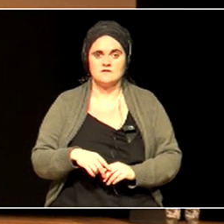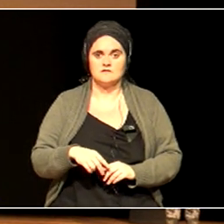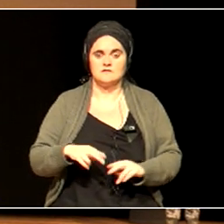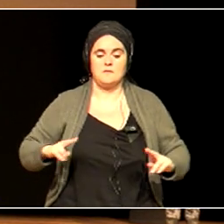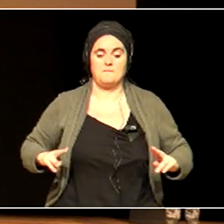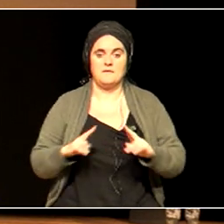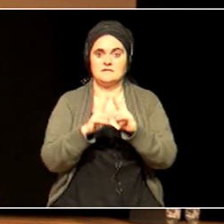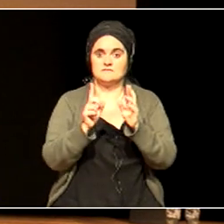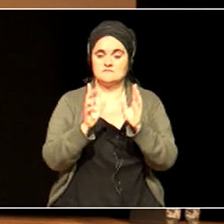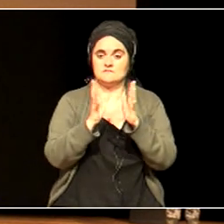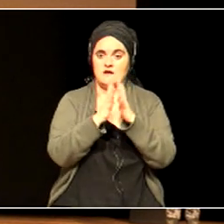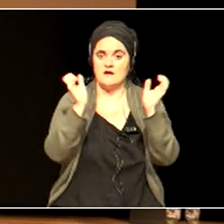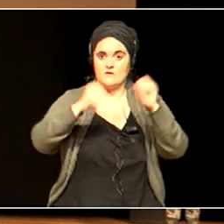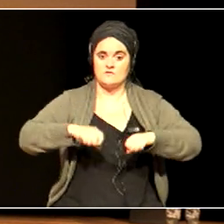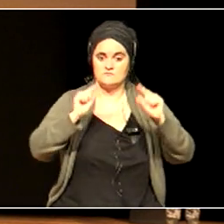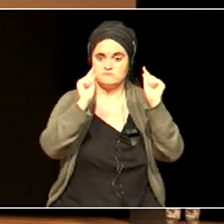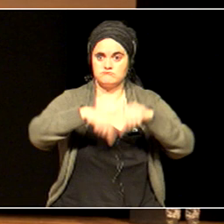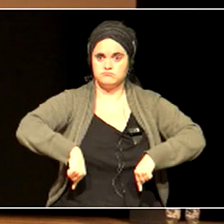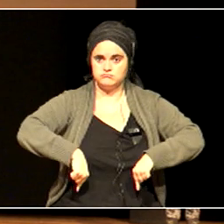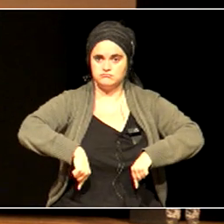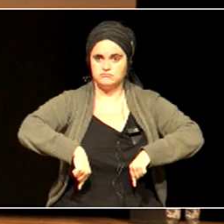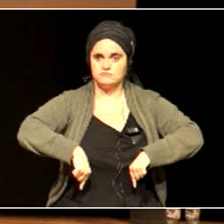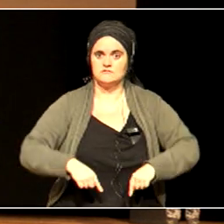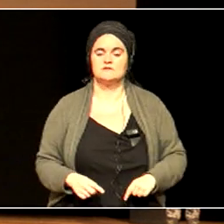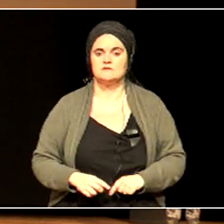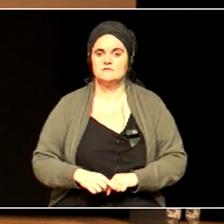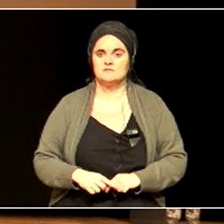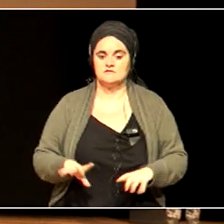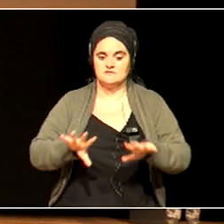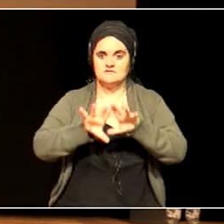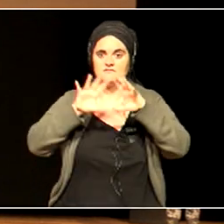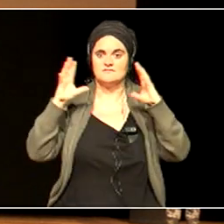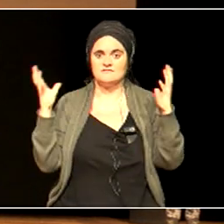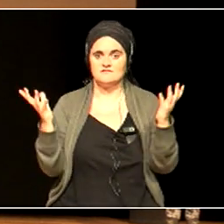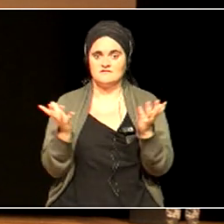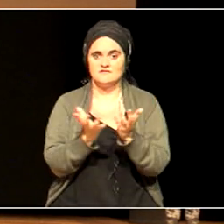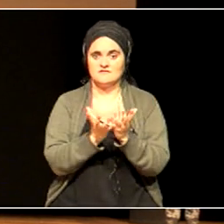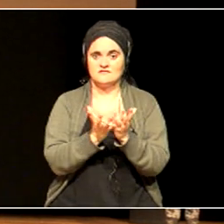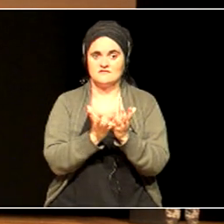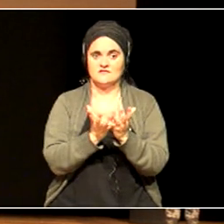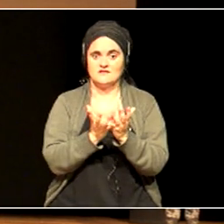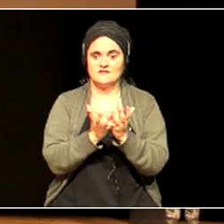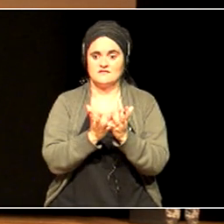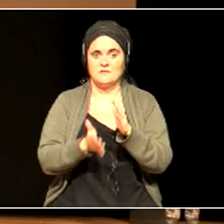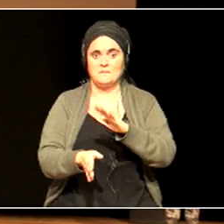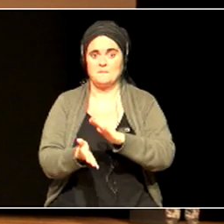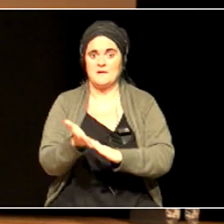the world is on track for more than three degrees rise. So we need dramatic change.